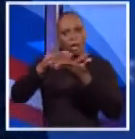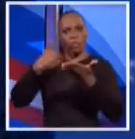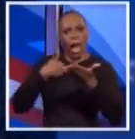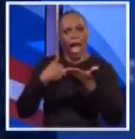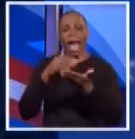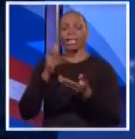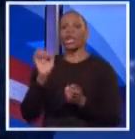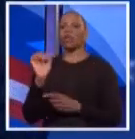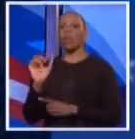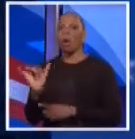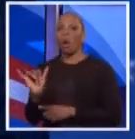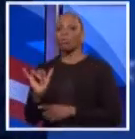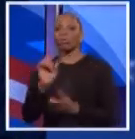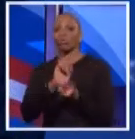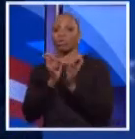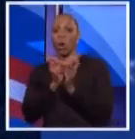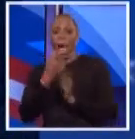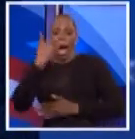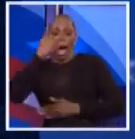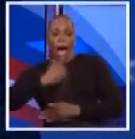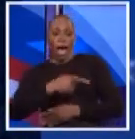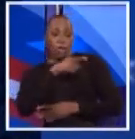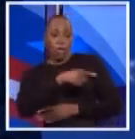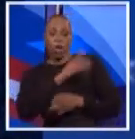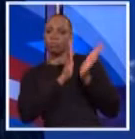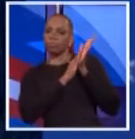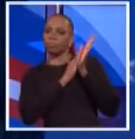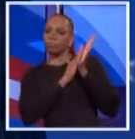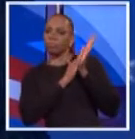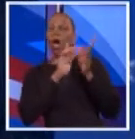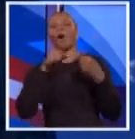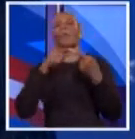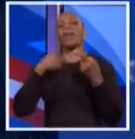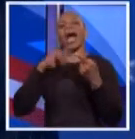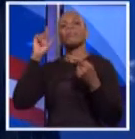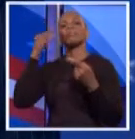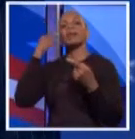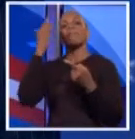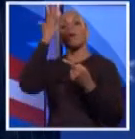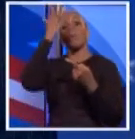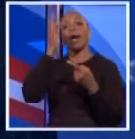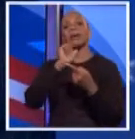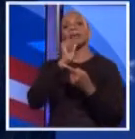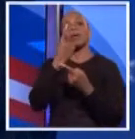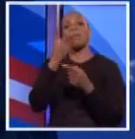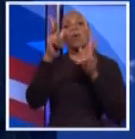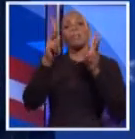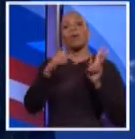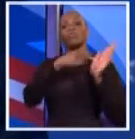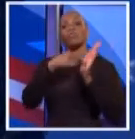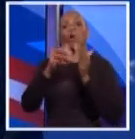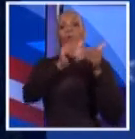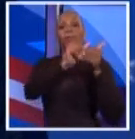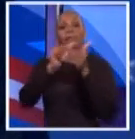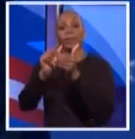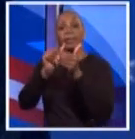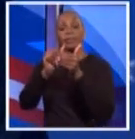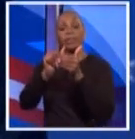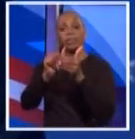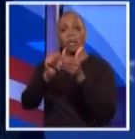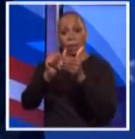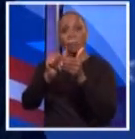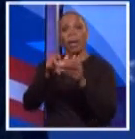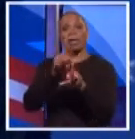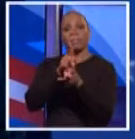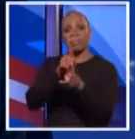I was the one whom you praised when I was governor because you said nobody had shown the leadership, the expertise, and the interest in public